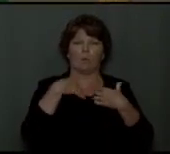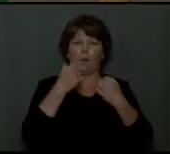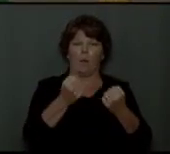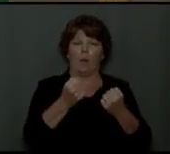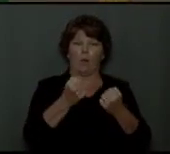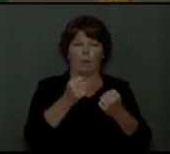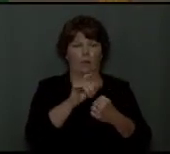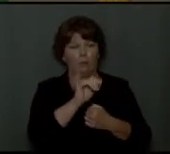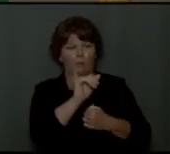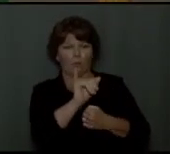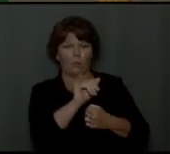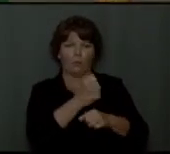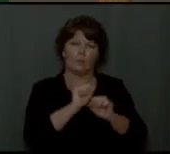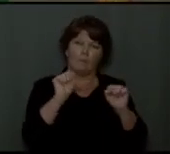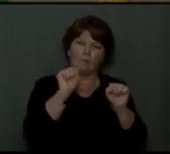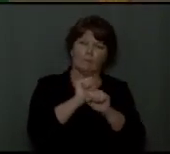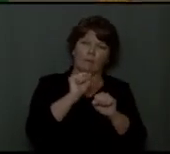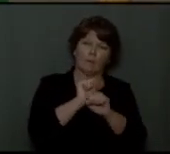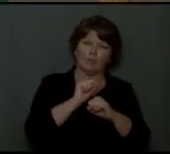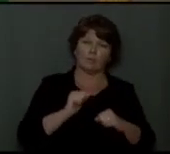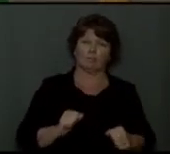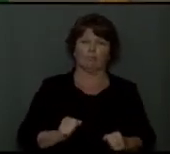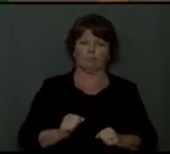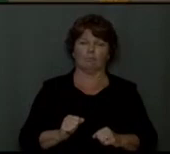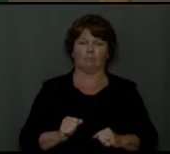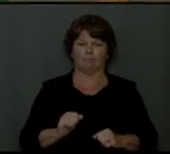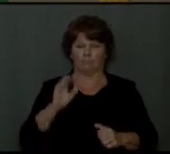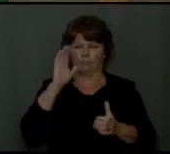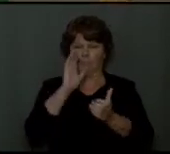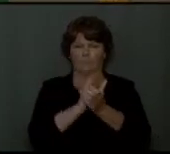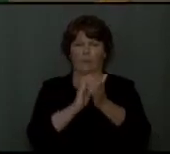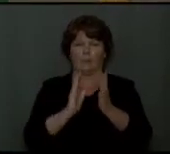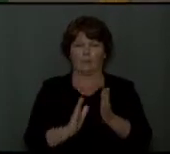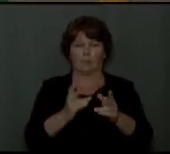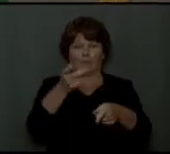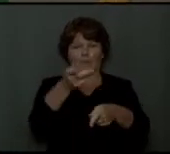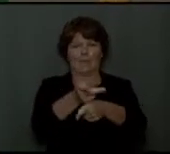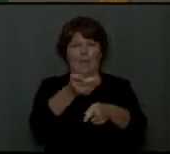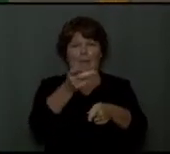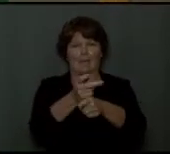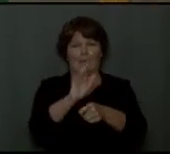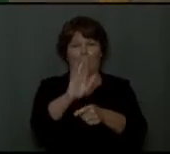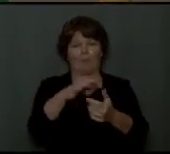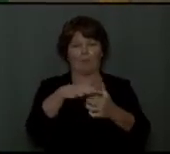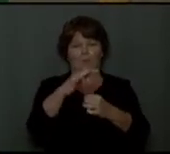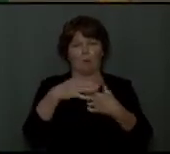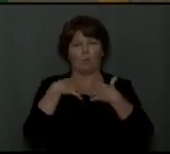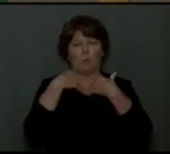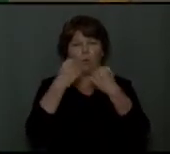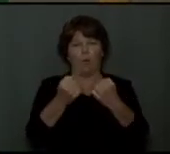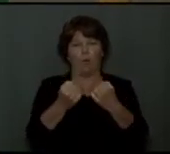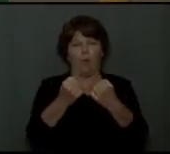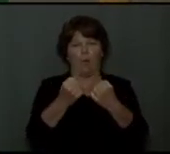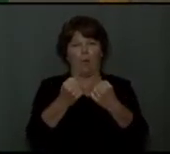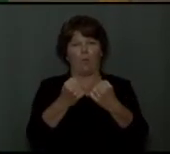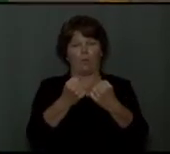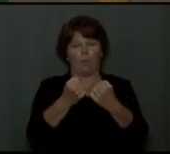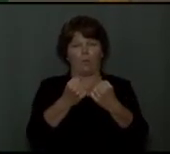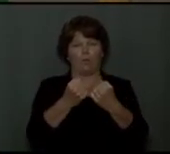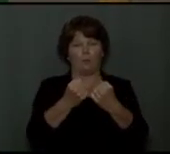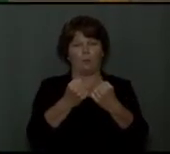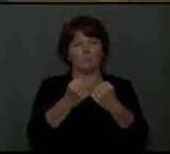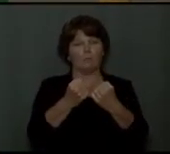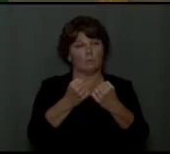and eternal salvation. Believers are to take care of their spiritual health, least, he